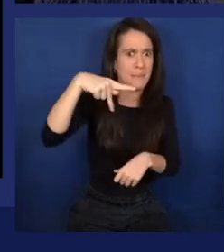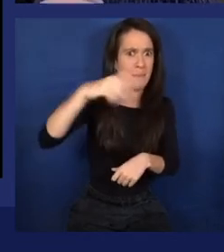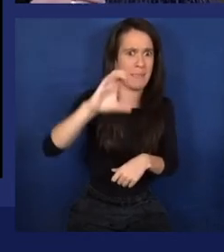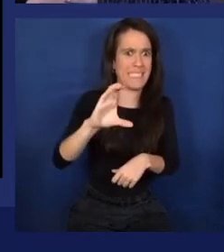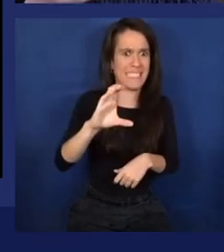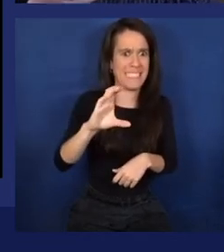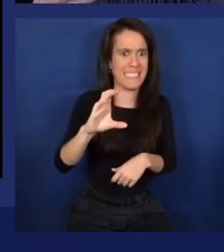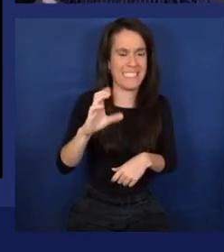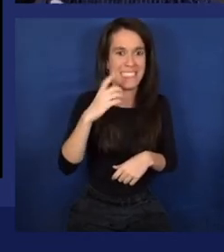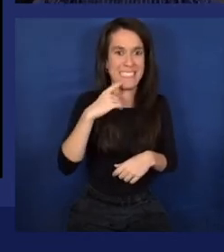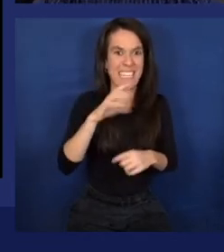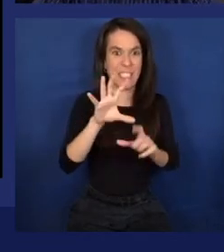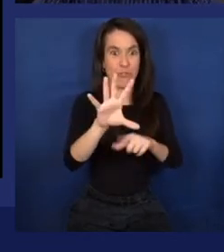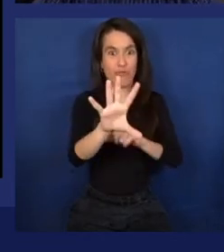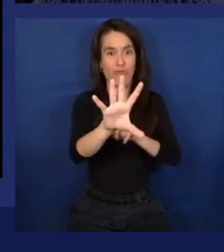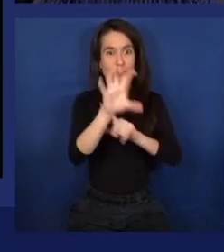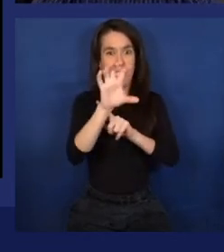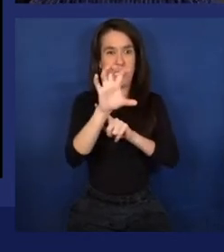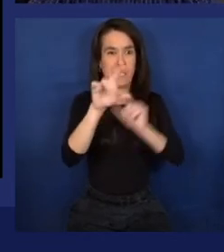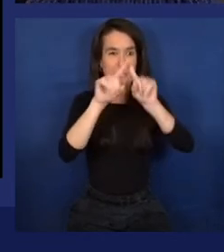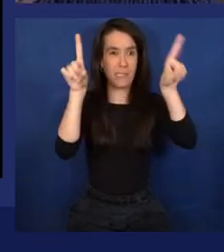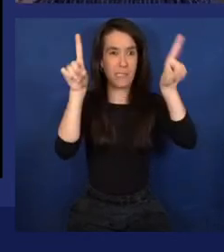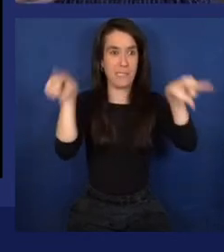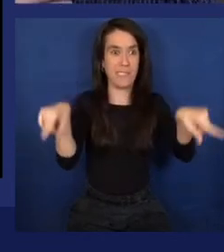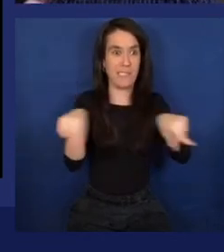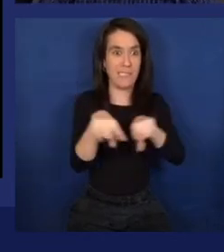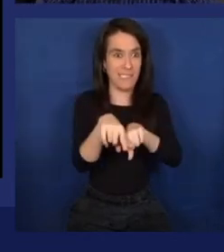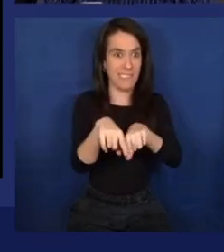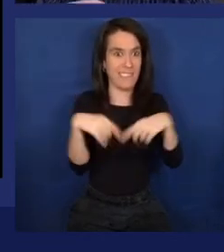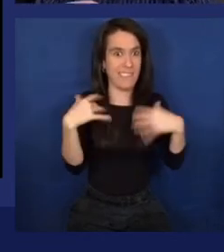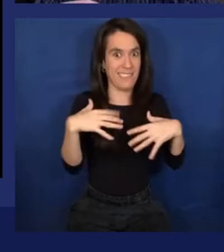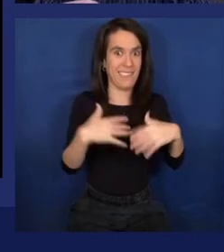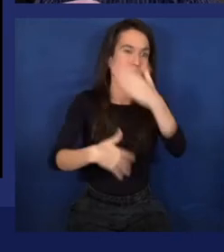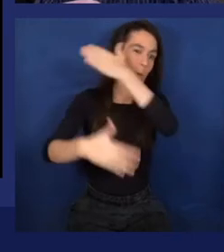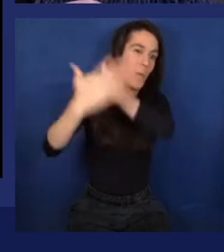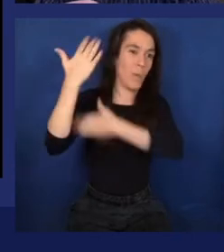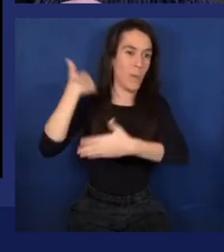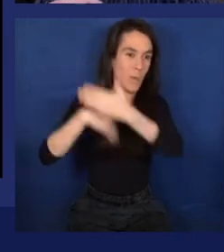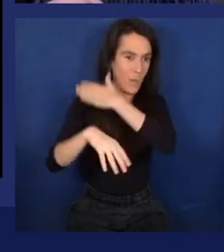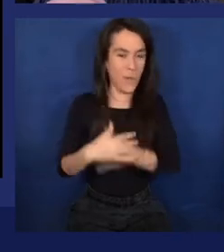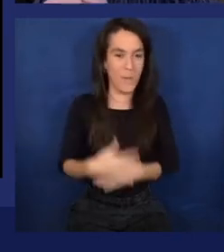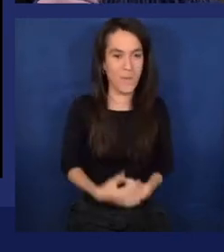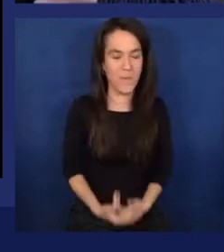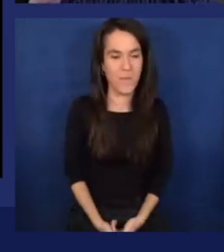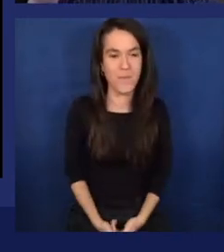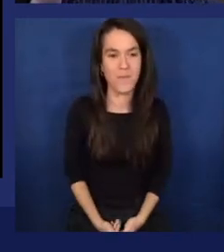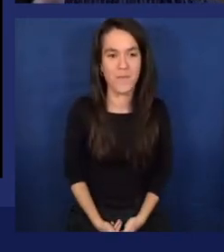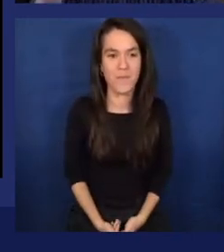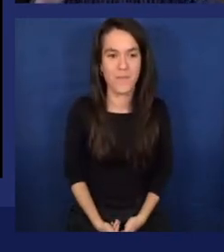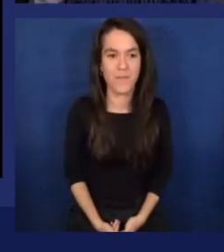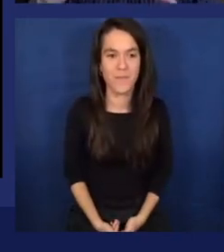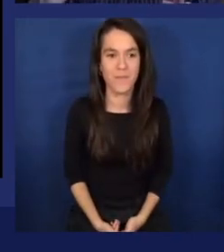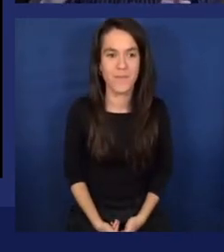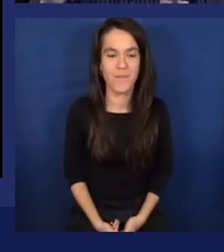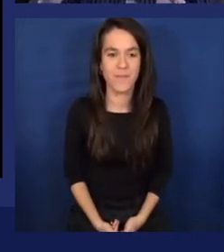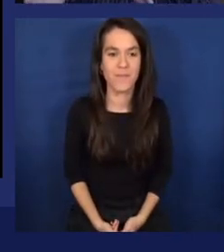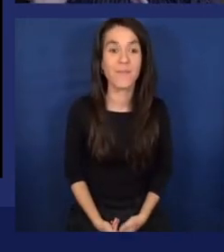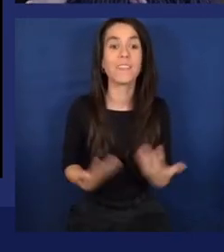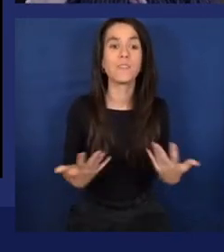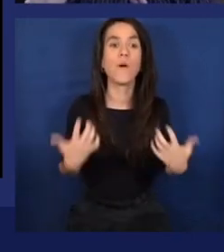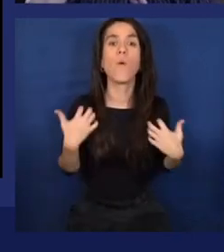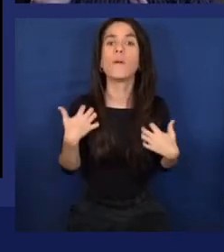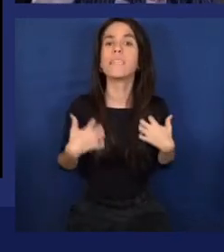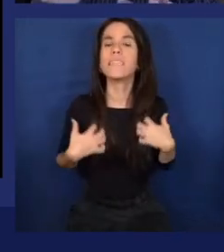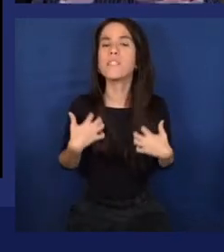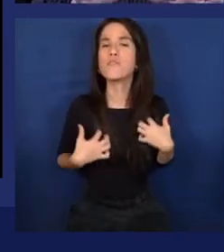screenshot is from a much more modern implementation of the one that once existed in the 60s. What's interesting about